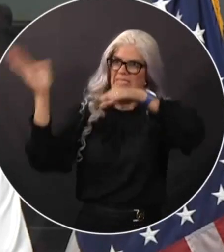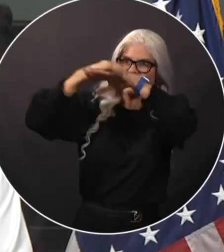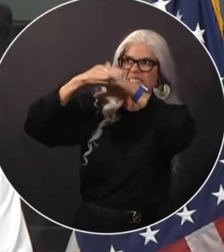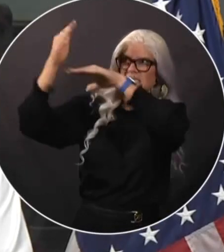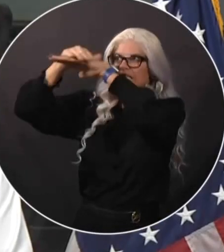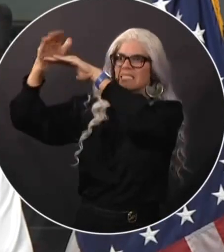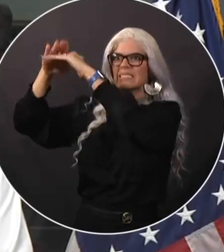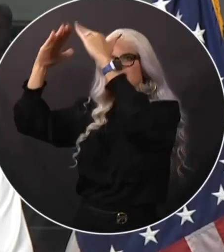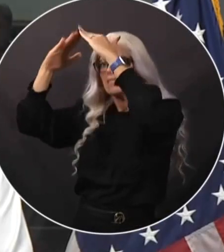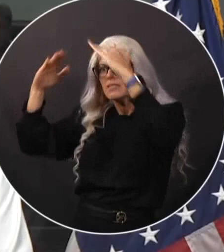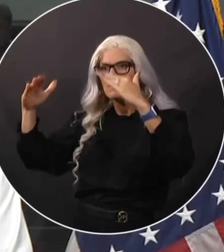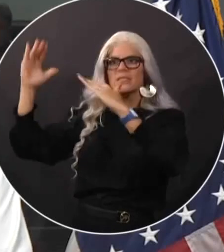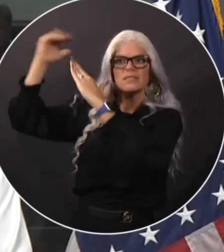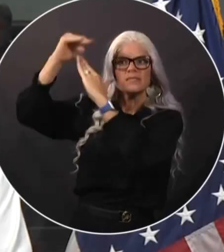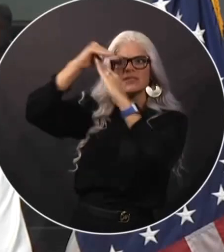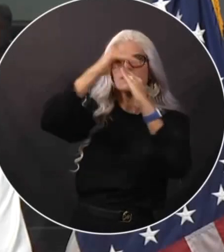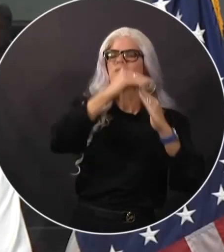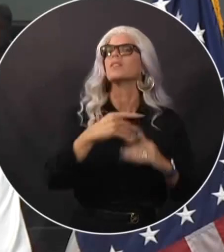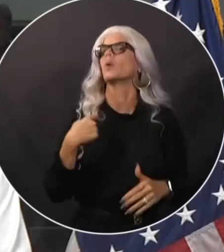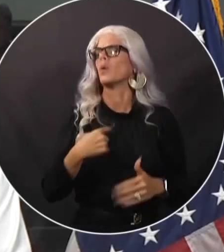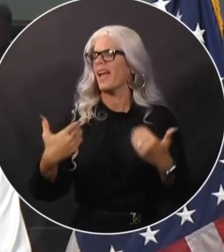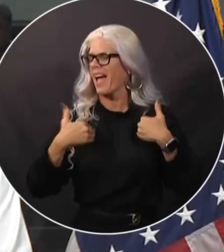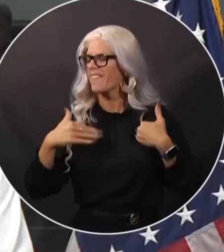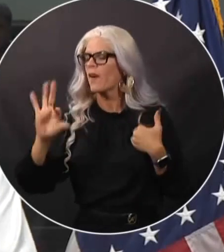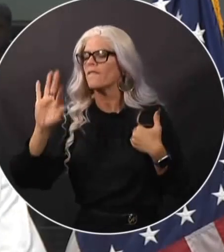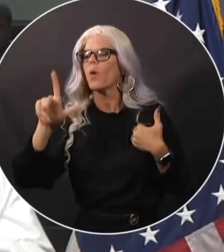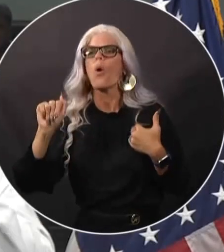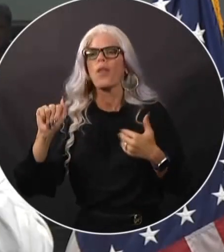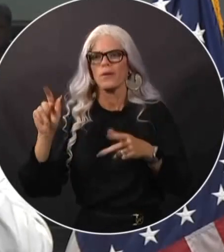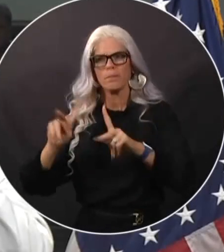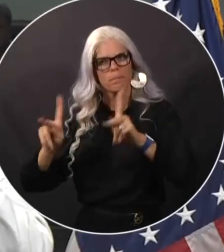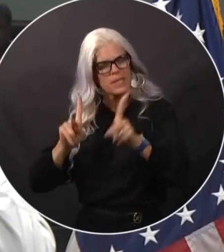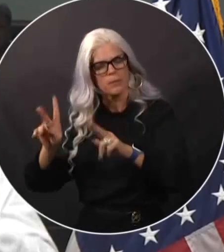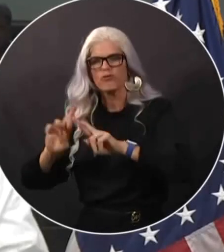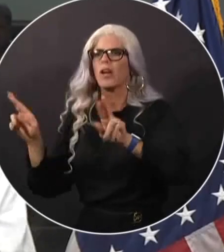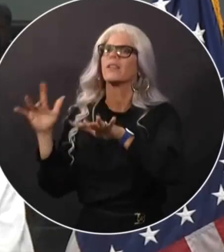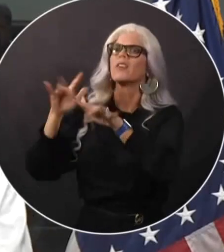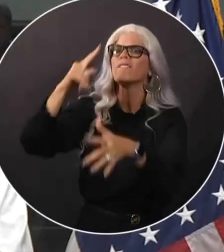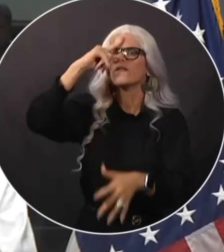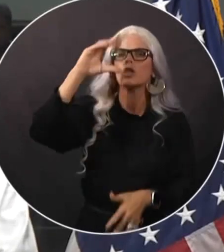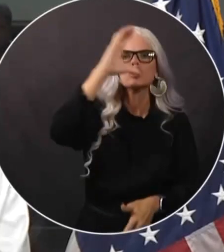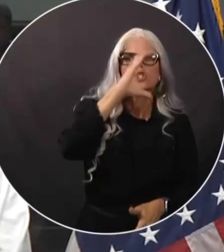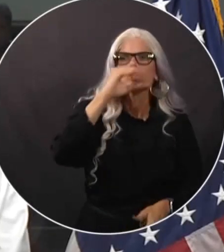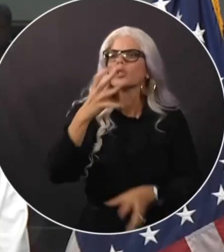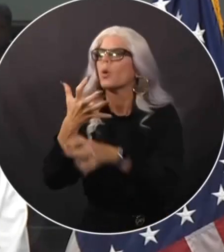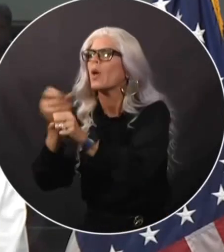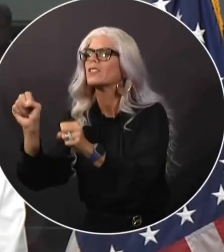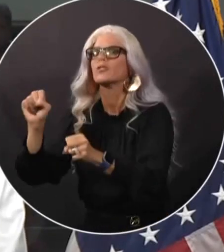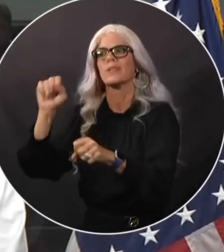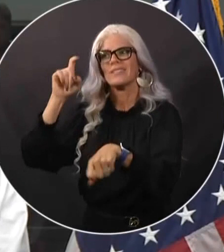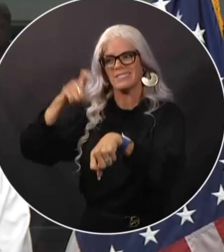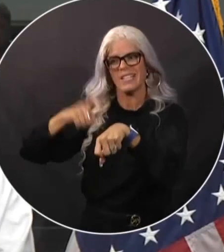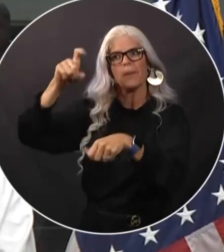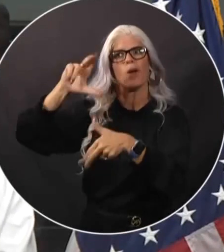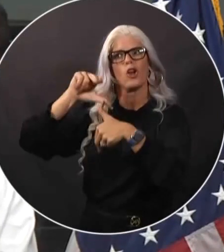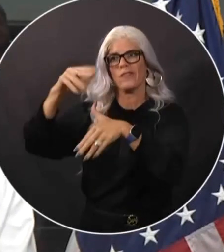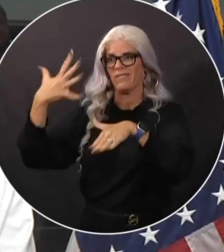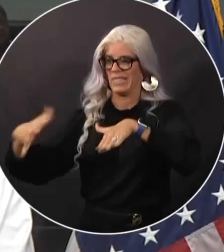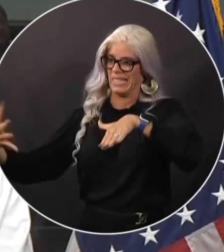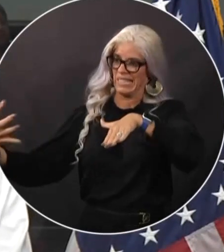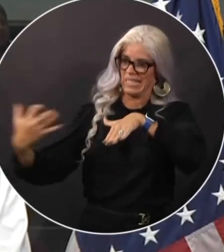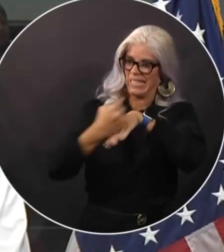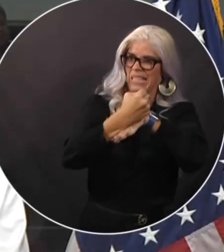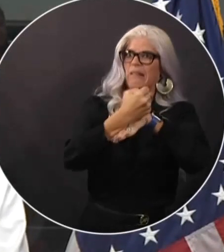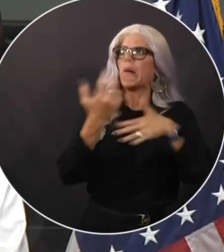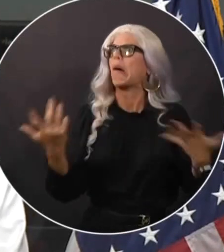teams are activated and will be prepared to deploy to impacted areas around the state as responsive recovery efforts begin.